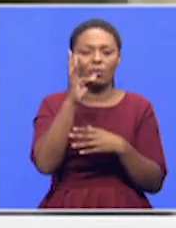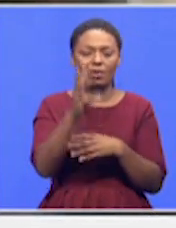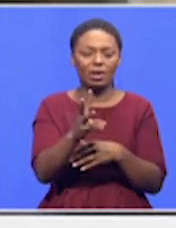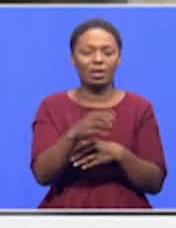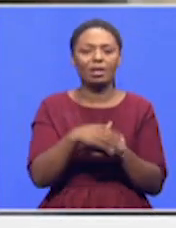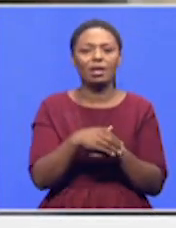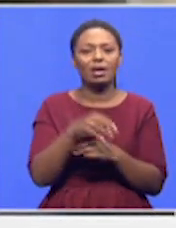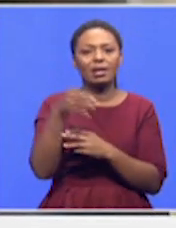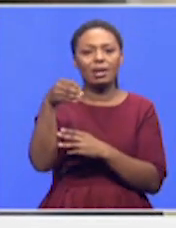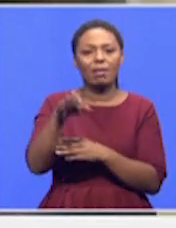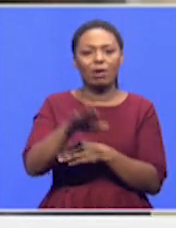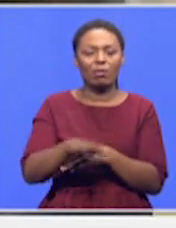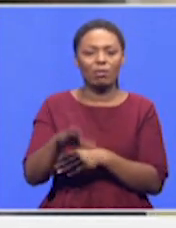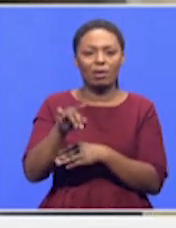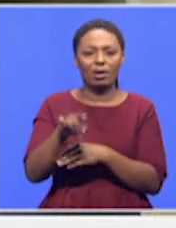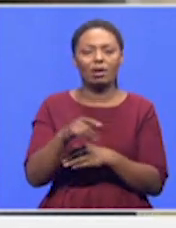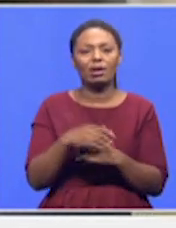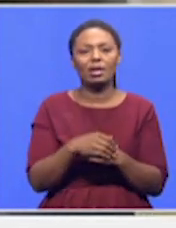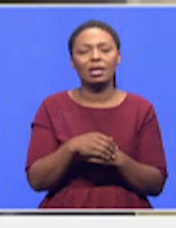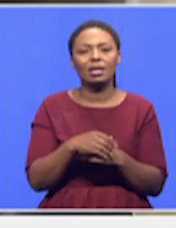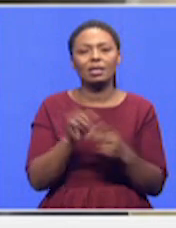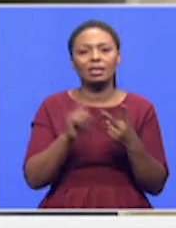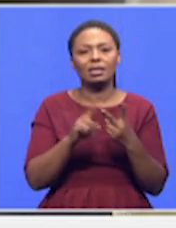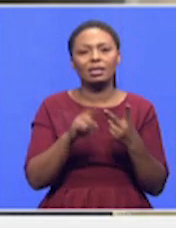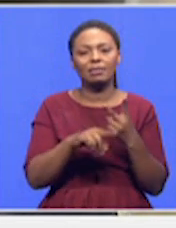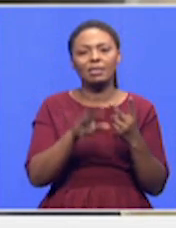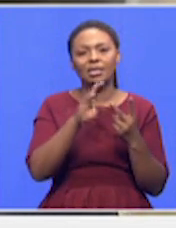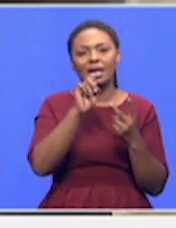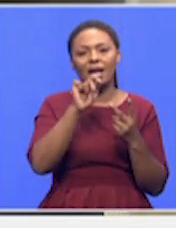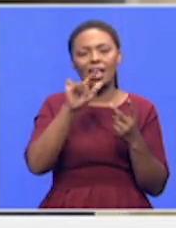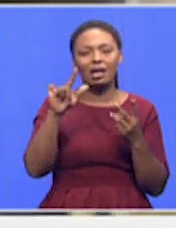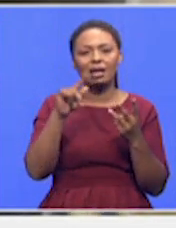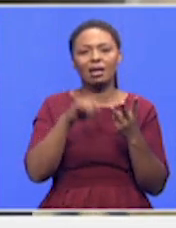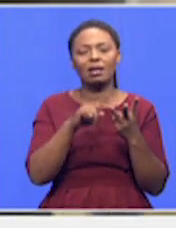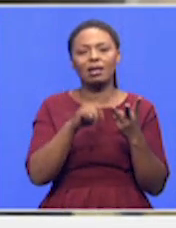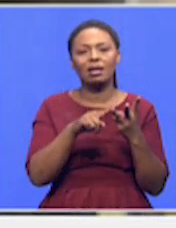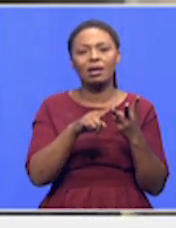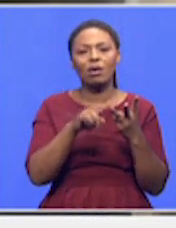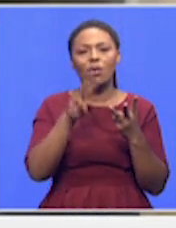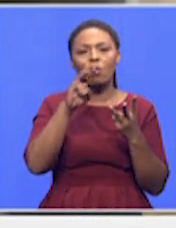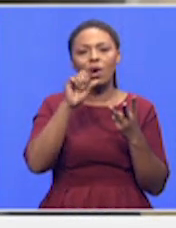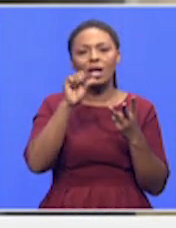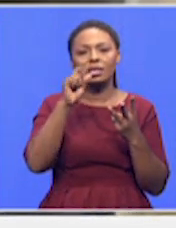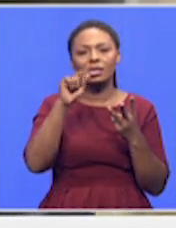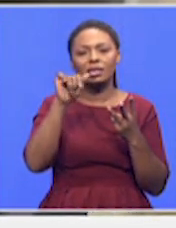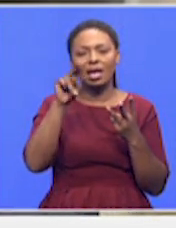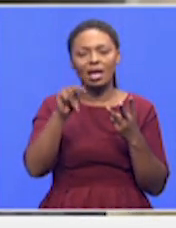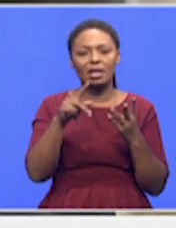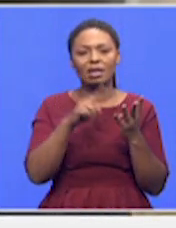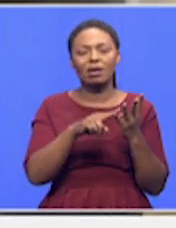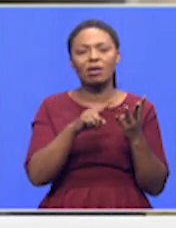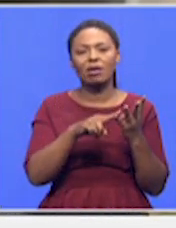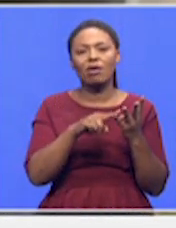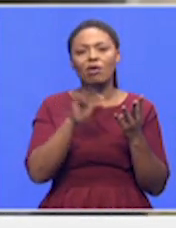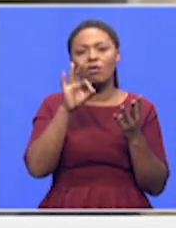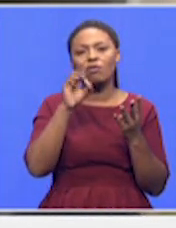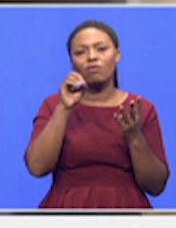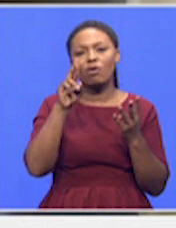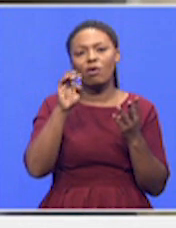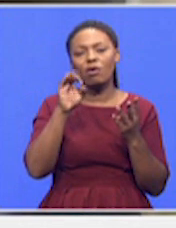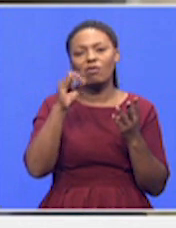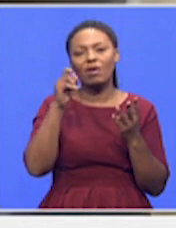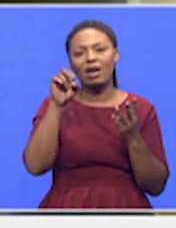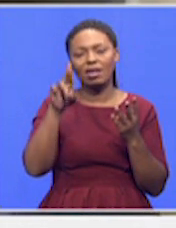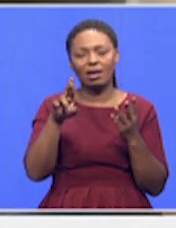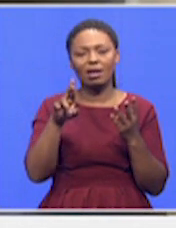Amakwa, like in Sutherland, Fraserbeck, Wollaston, Poor Father, which I think